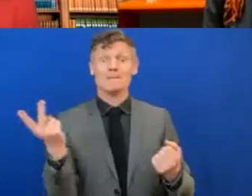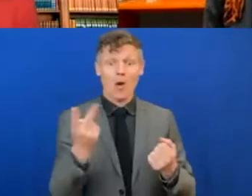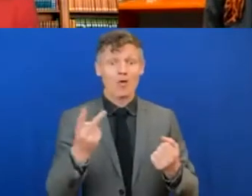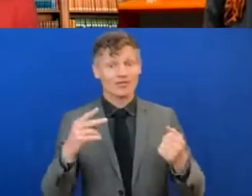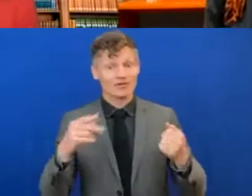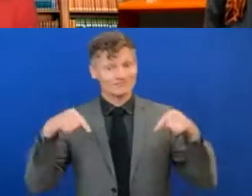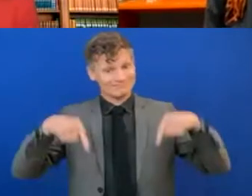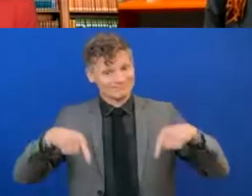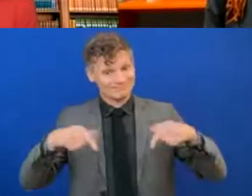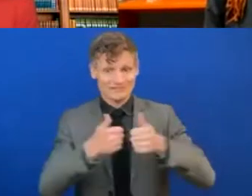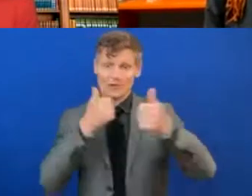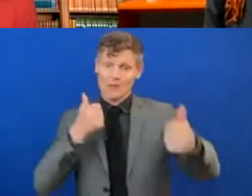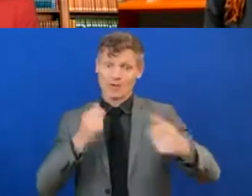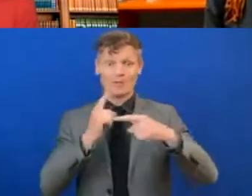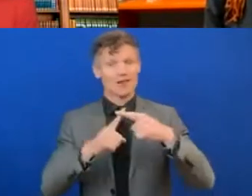Equality. Thank you.